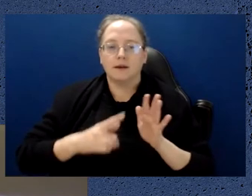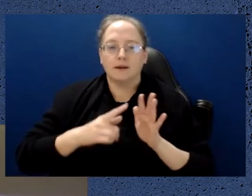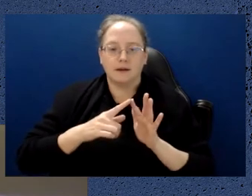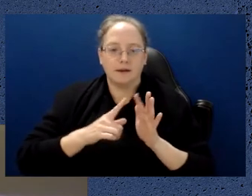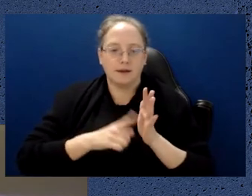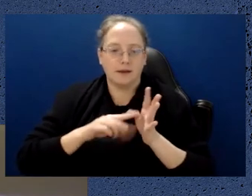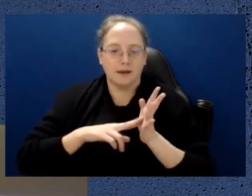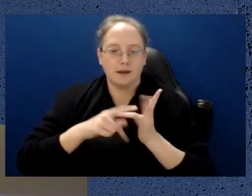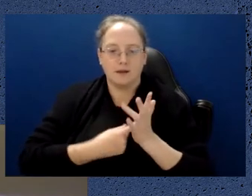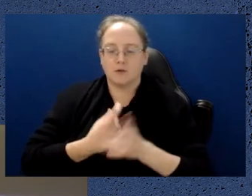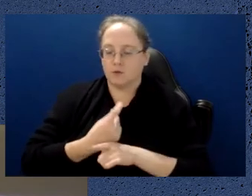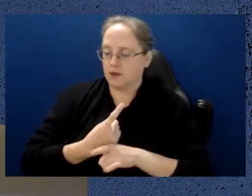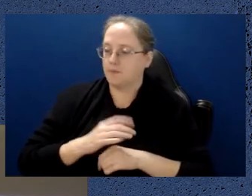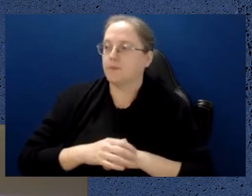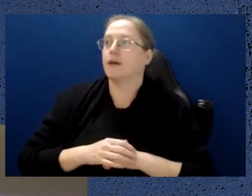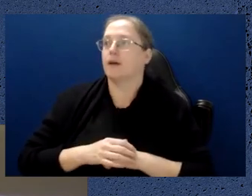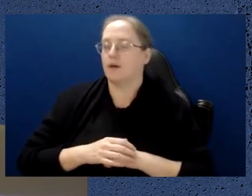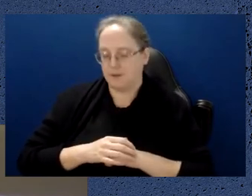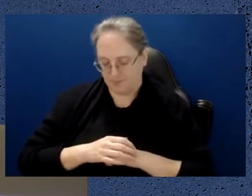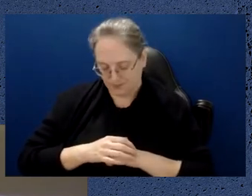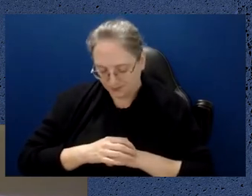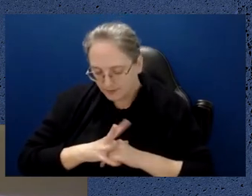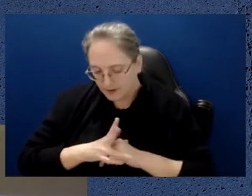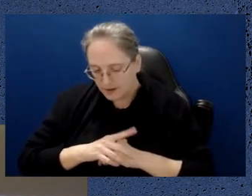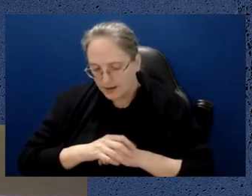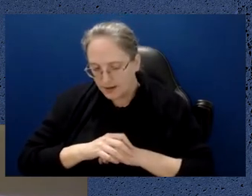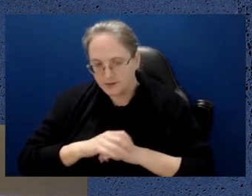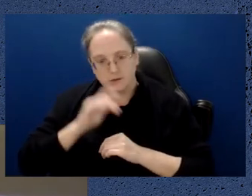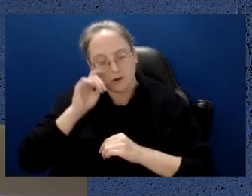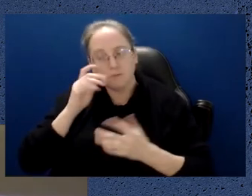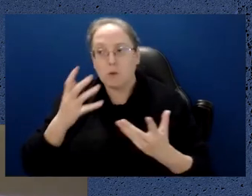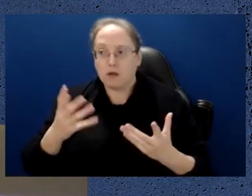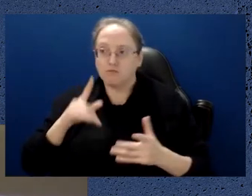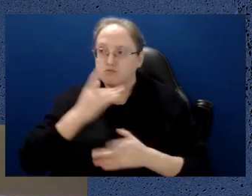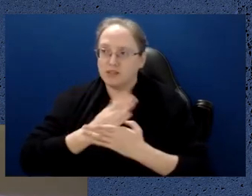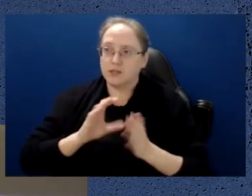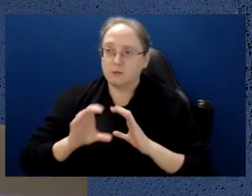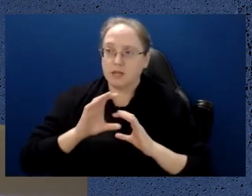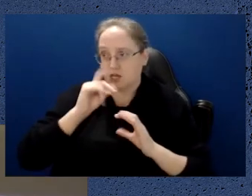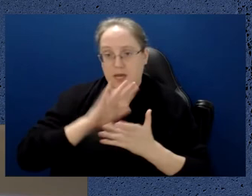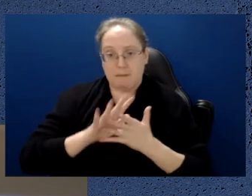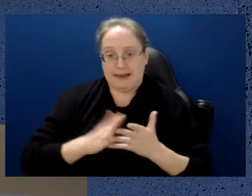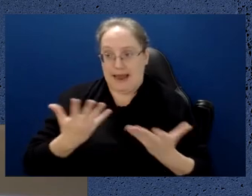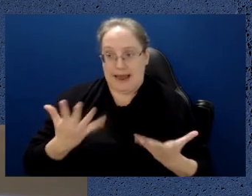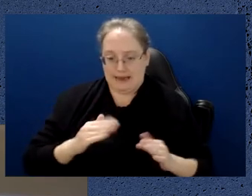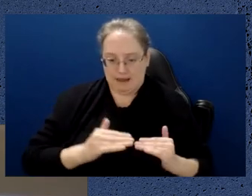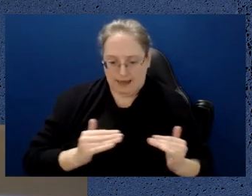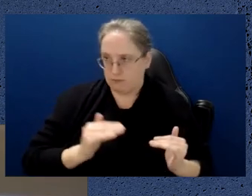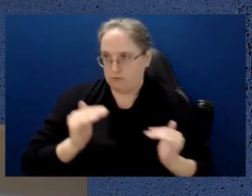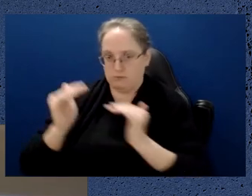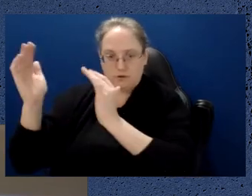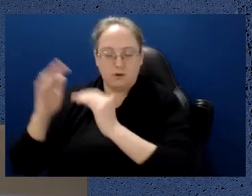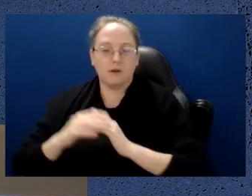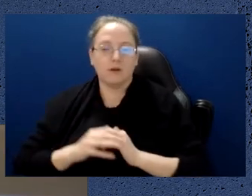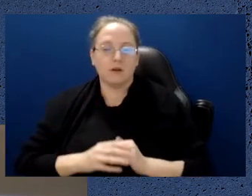almost every scale. So as I said, the scale of communication across an actual quantum computer